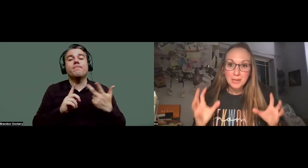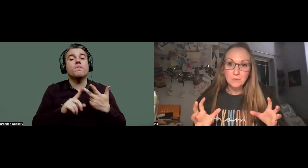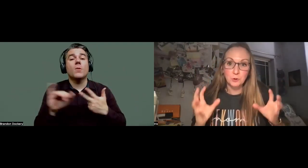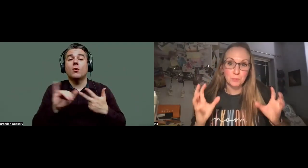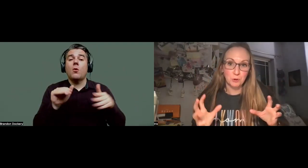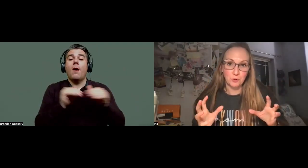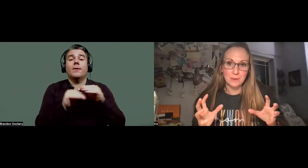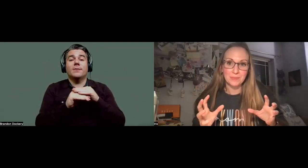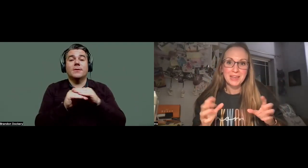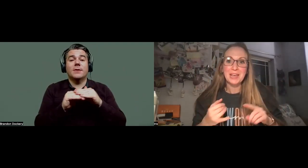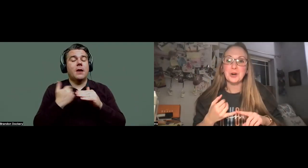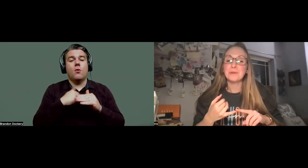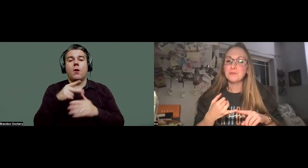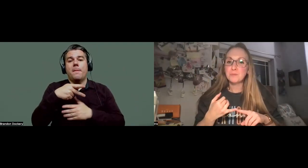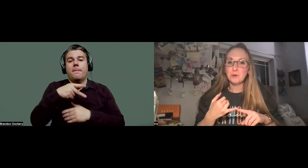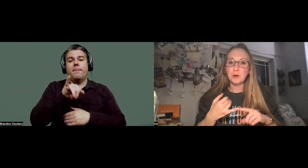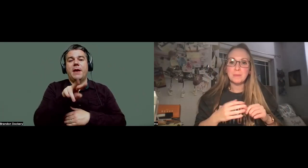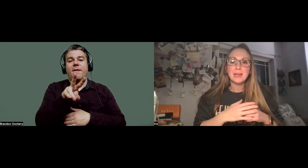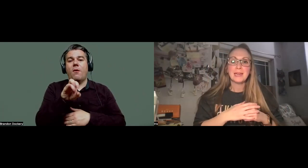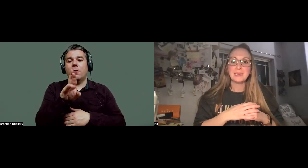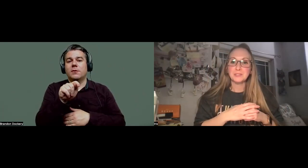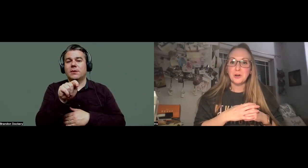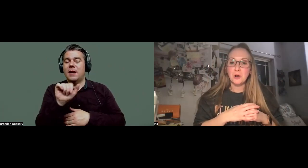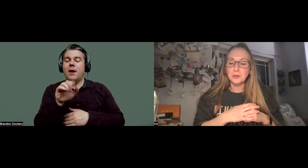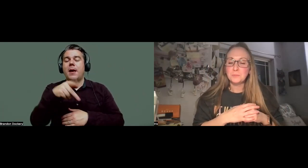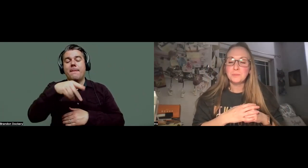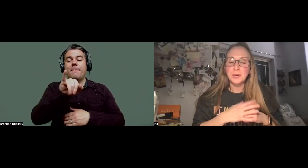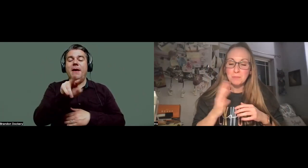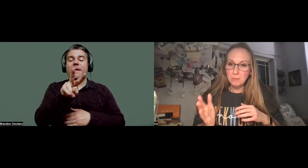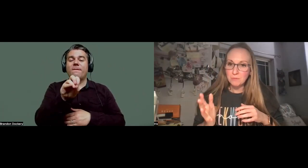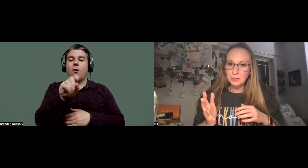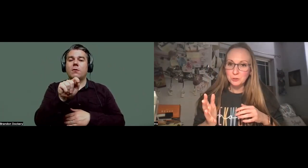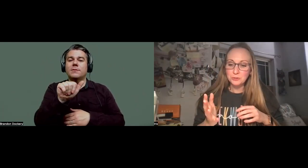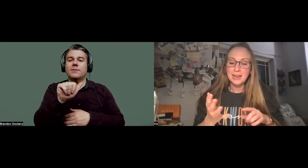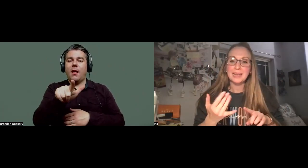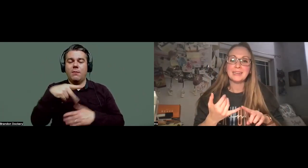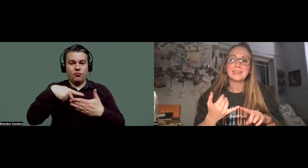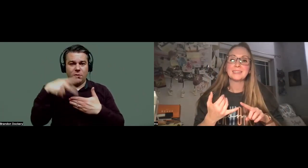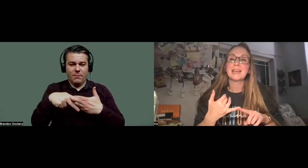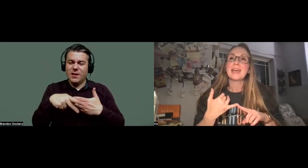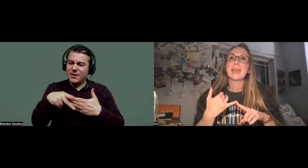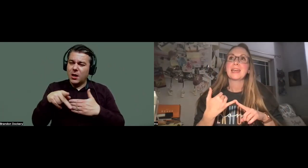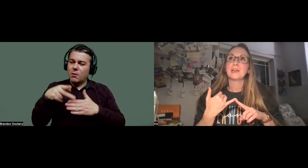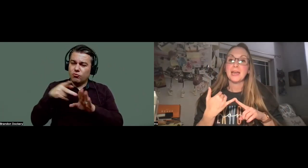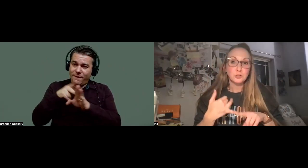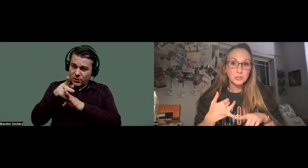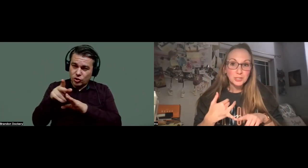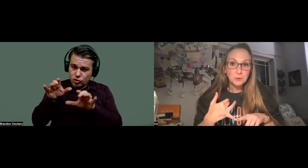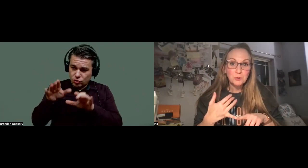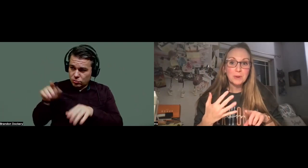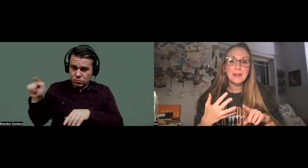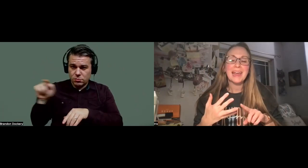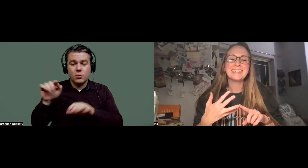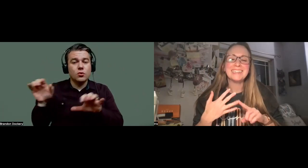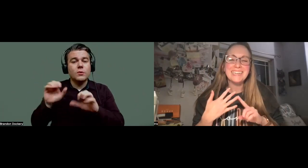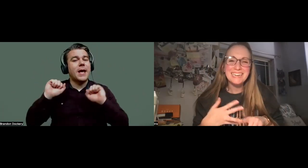pivotal program. And our pivotal program is done by professionals. And it is a exercise